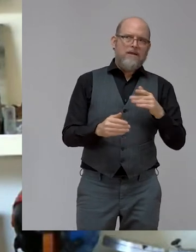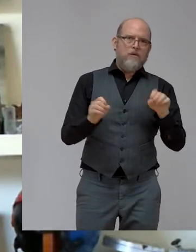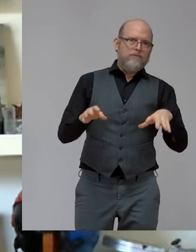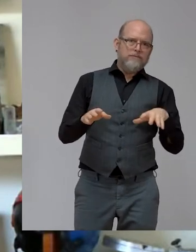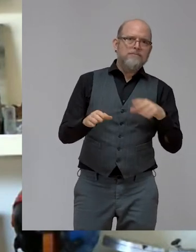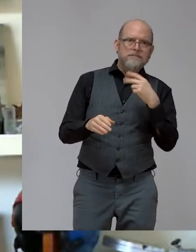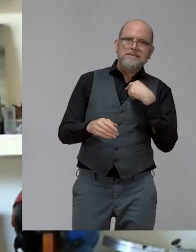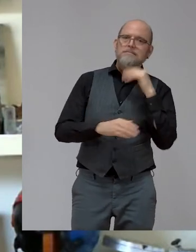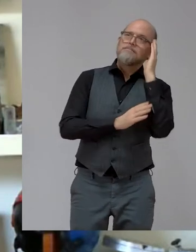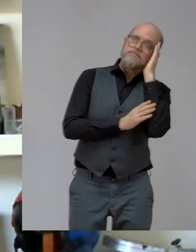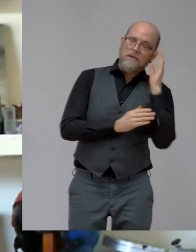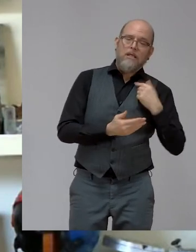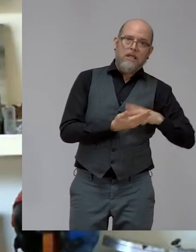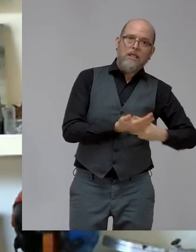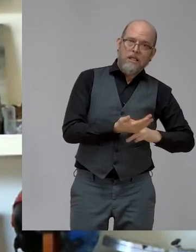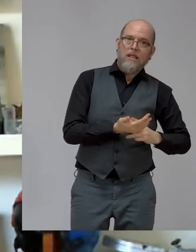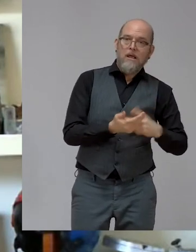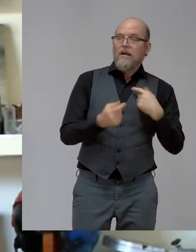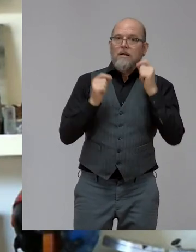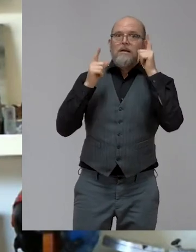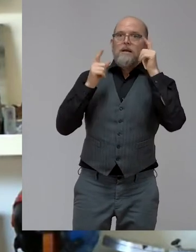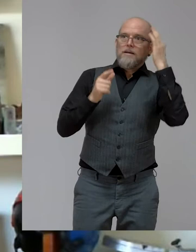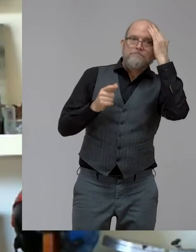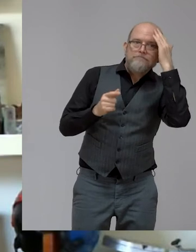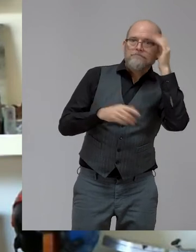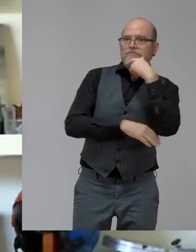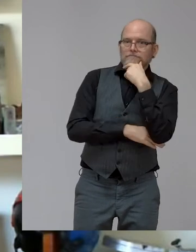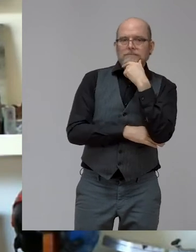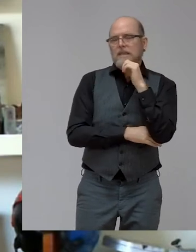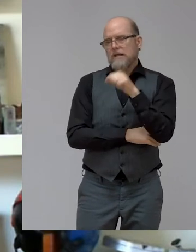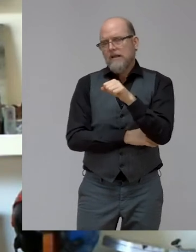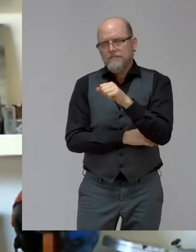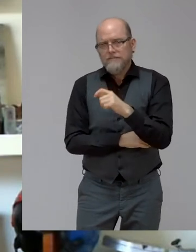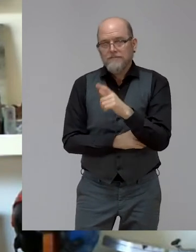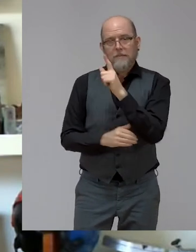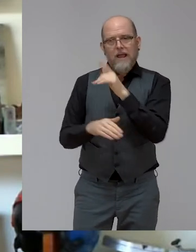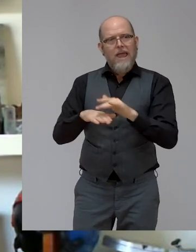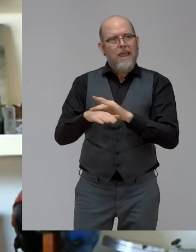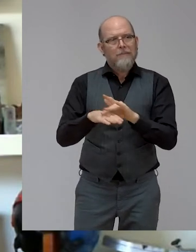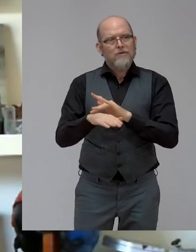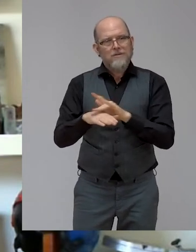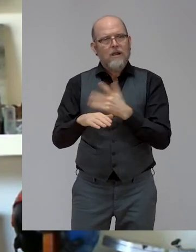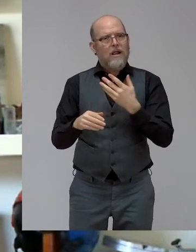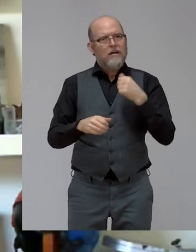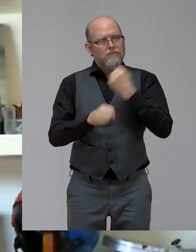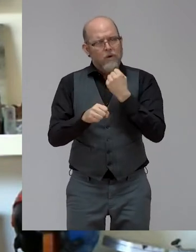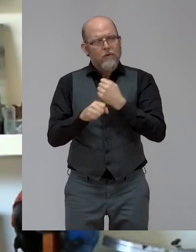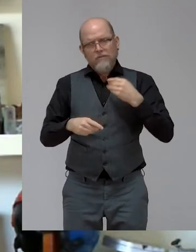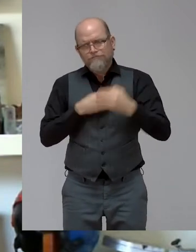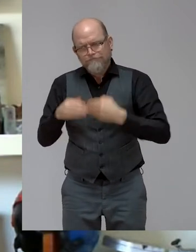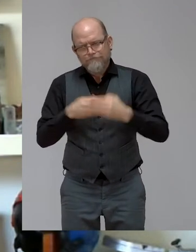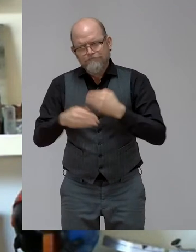we work on this, you know, endlessly, because we know that we're doing something that is important.